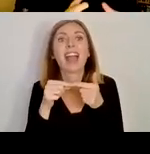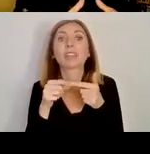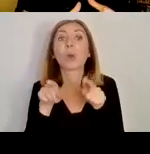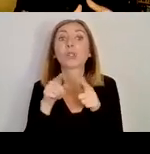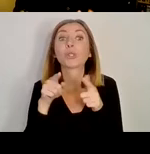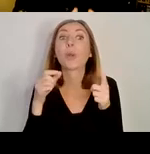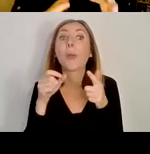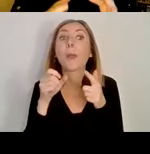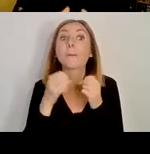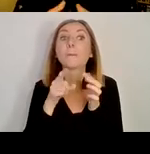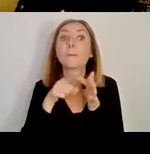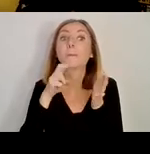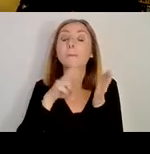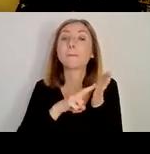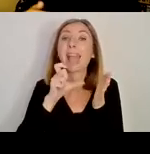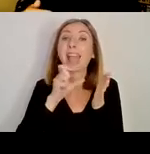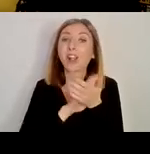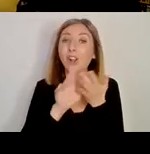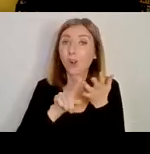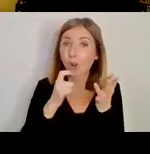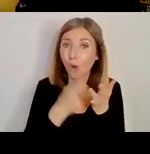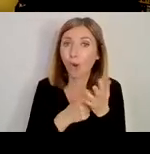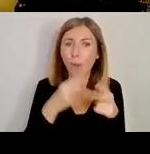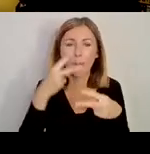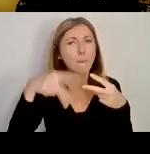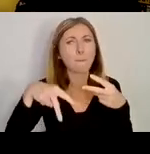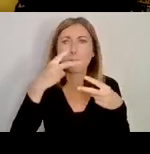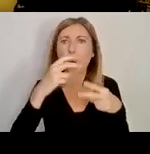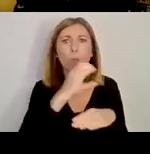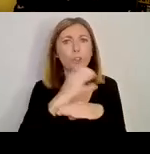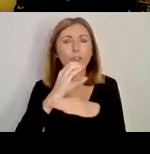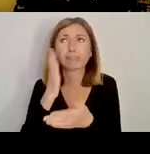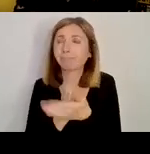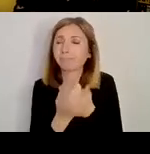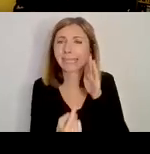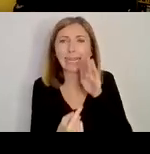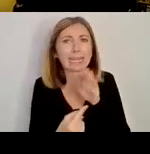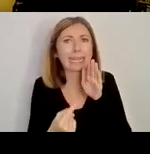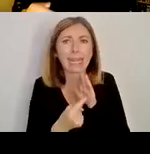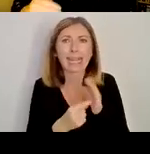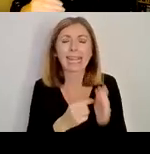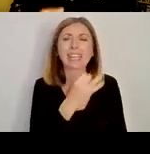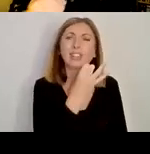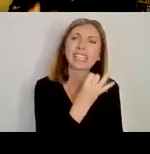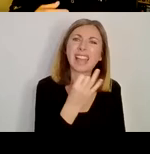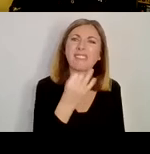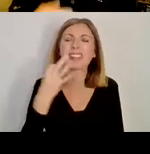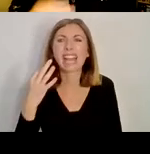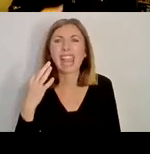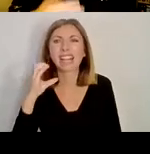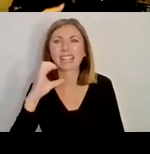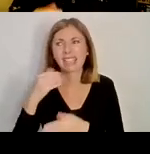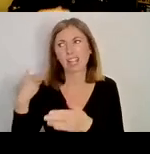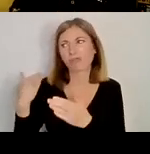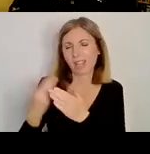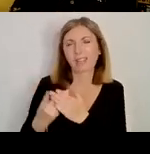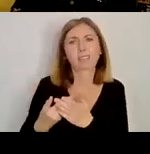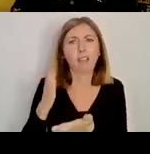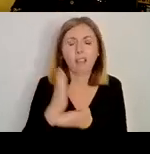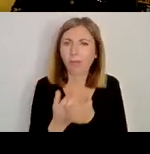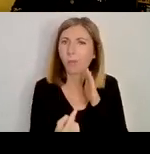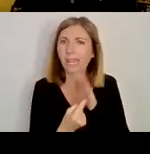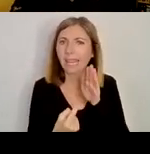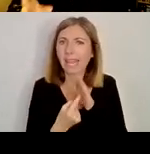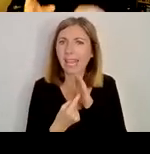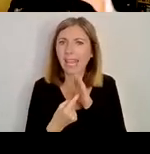both churches are highly significant into the seventh and the eighth centuries. In both cases, they lose a little bit of